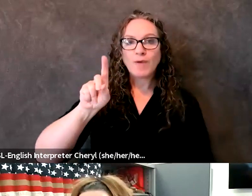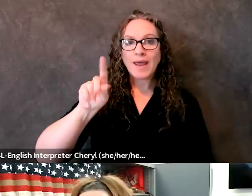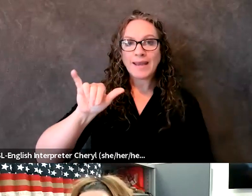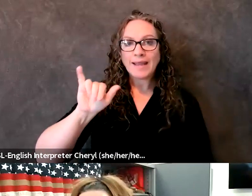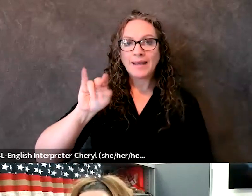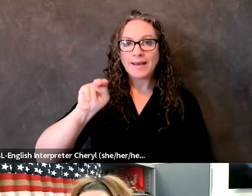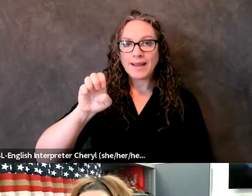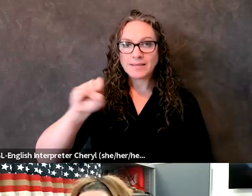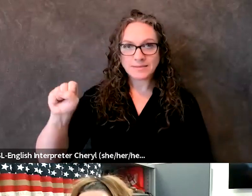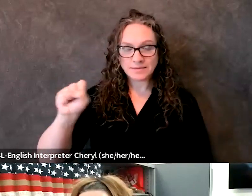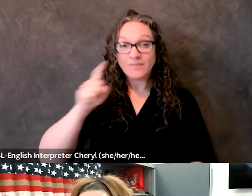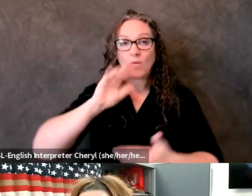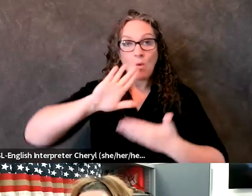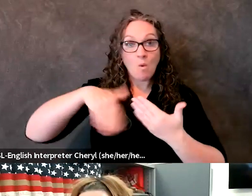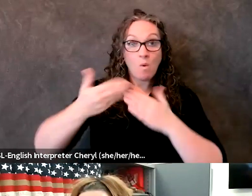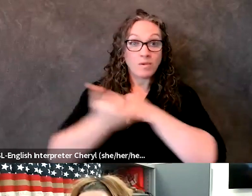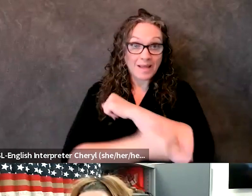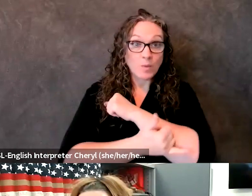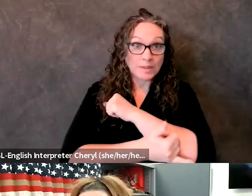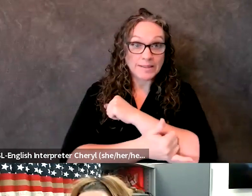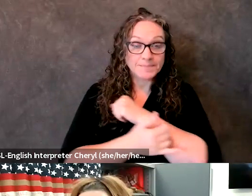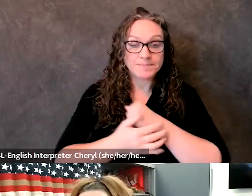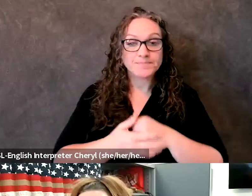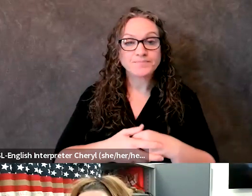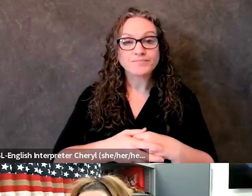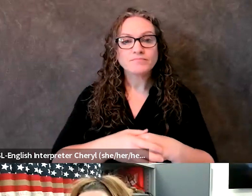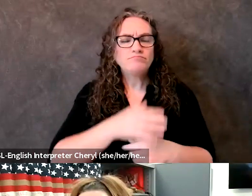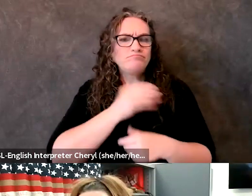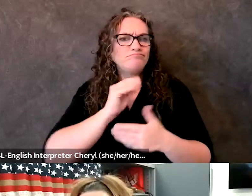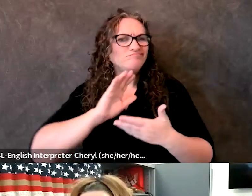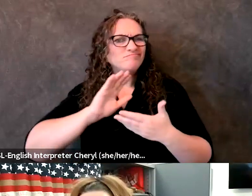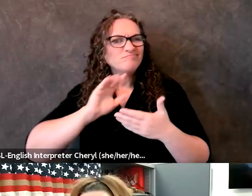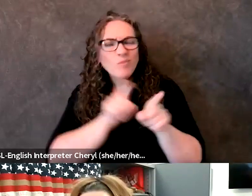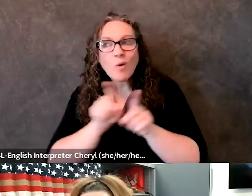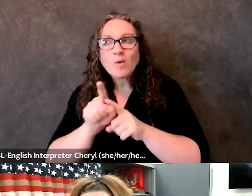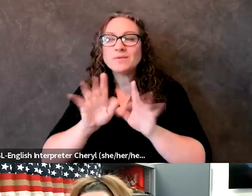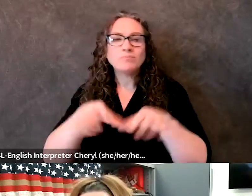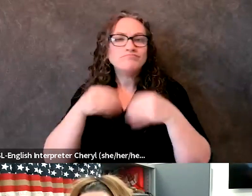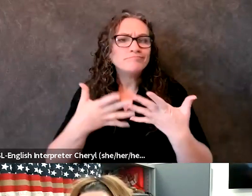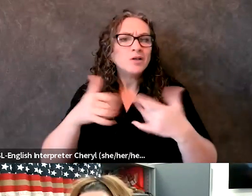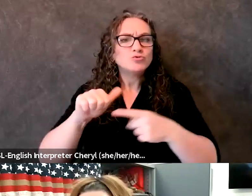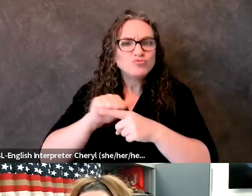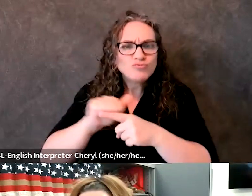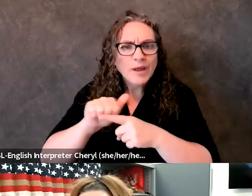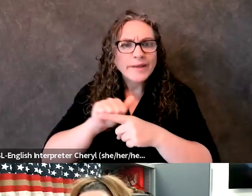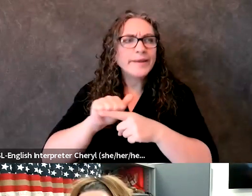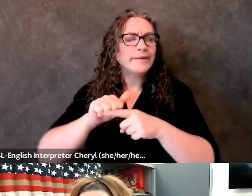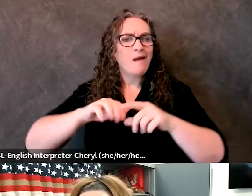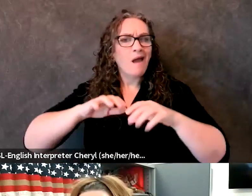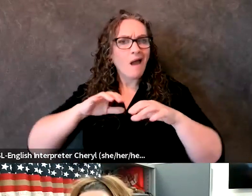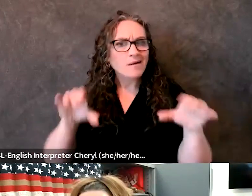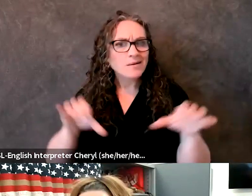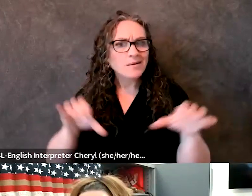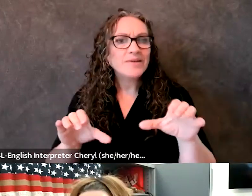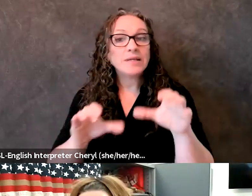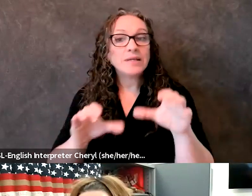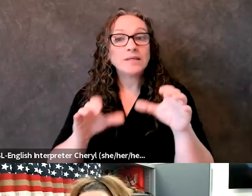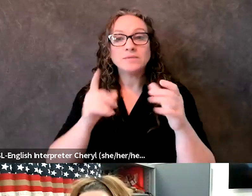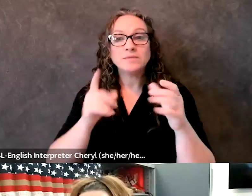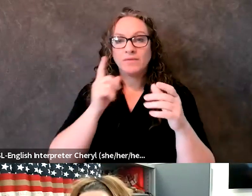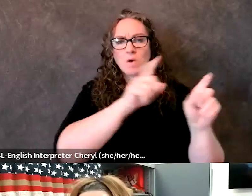Center. Also, all the training and exercises for operational areas